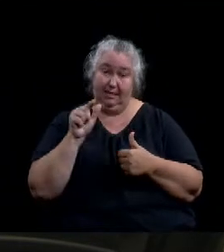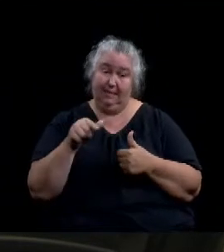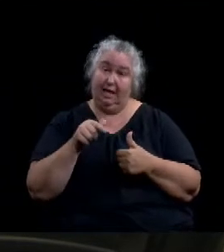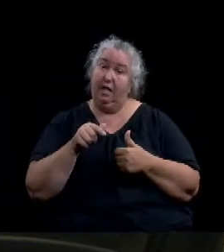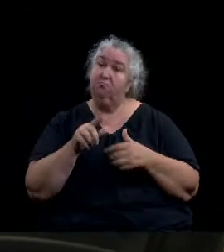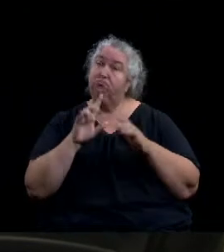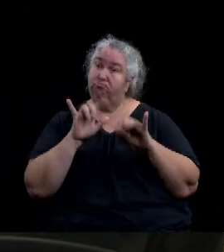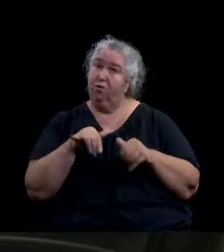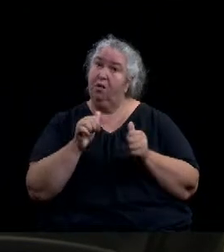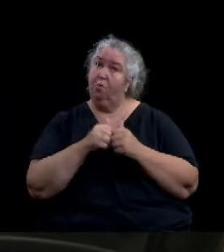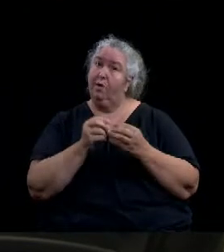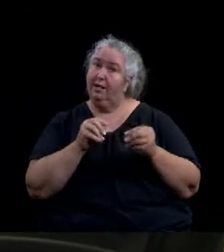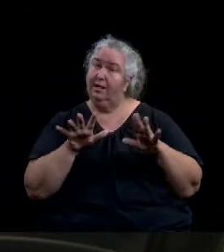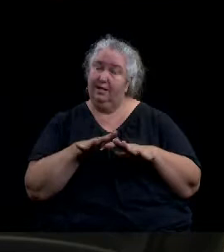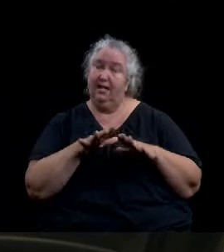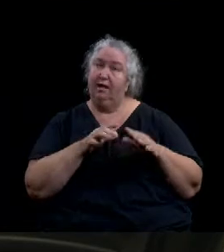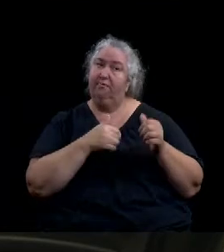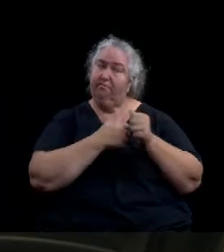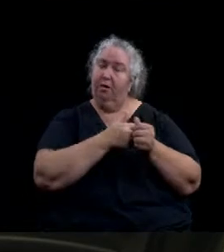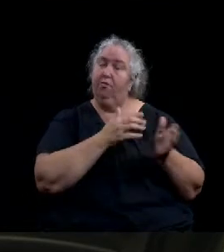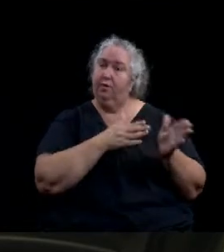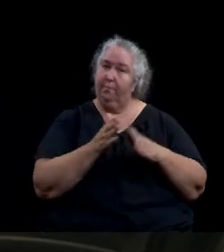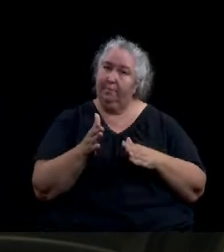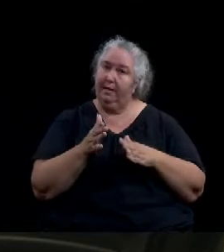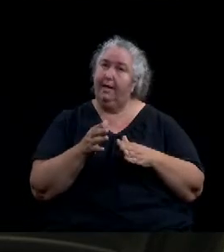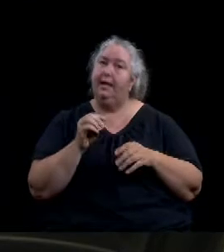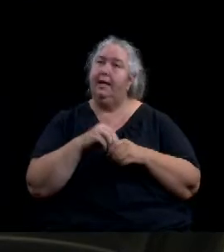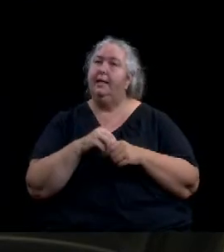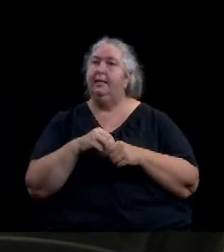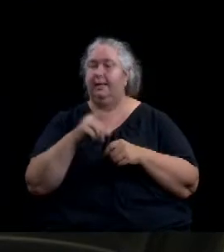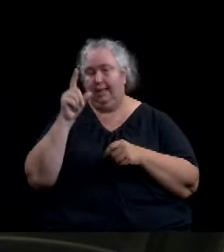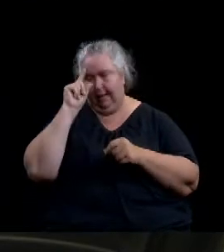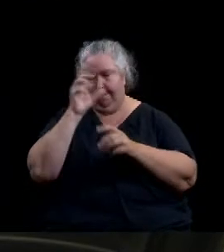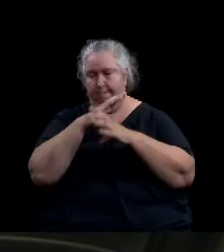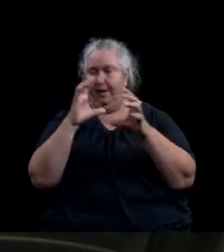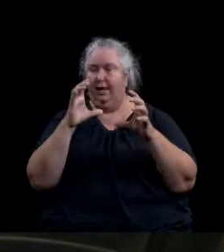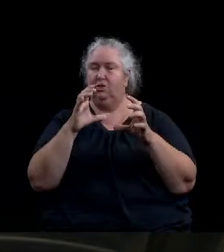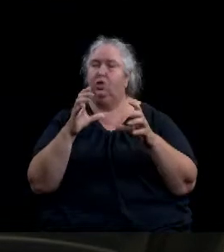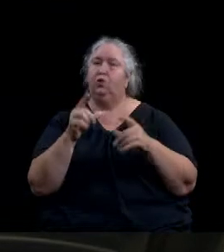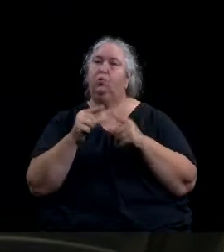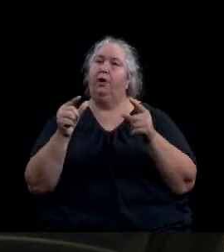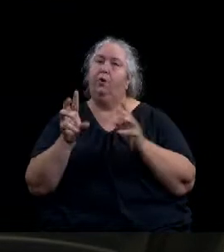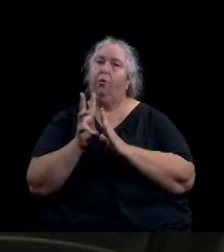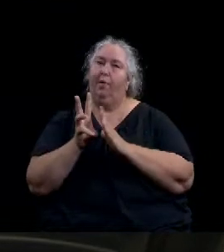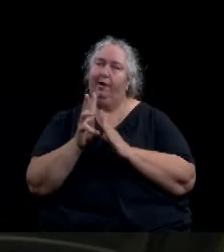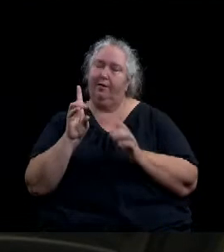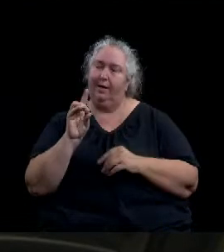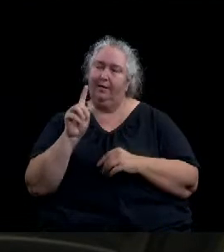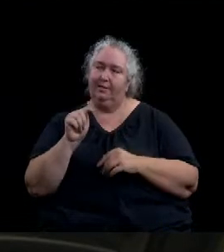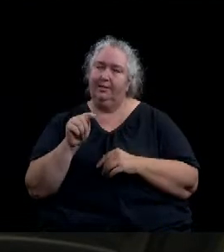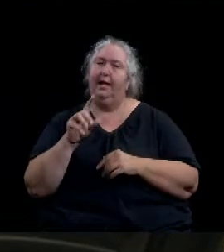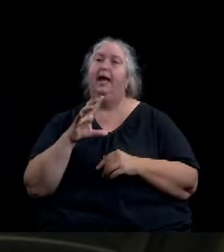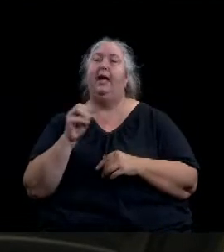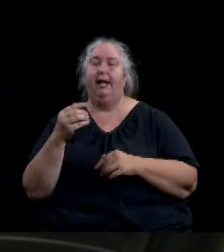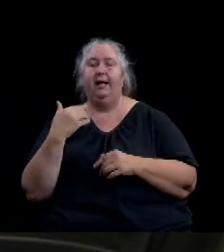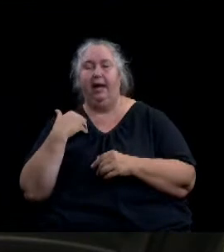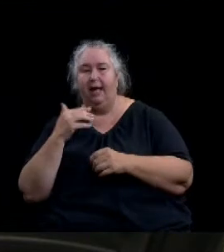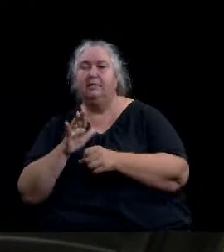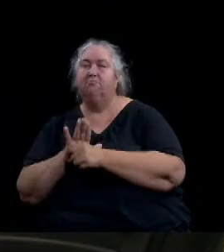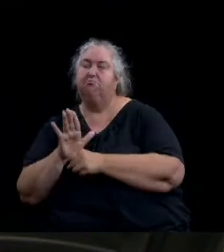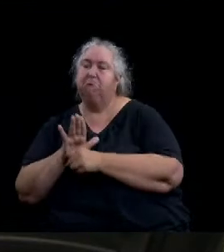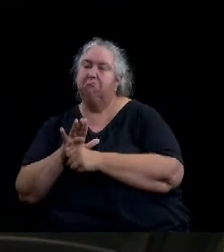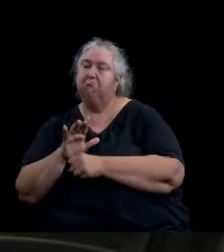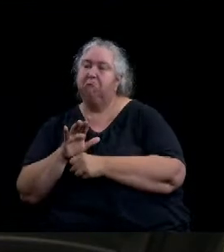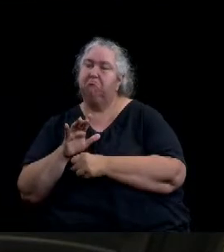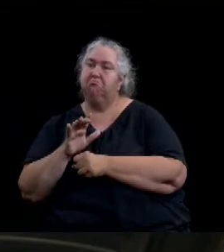imagine Waco plan for greater downtown. Two, the public infrastructure's adequate prior uses allowed no three zoning district. Three, the property meets all the area and width requirements